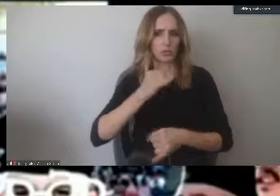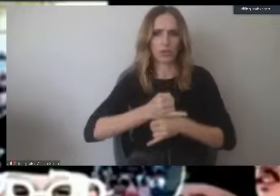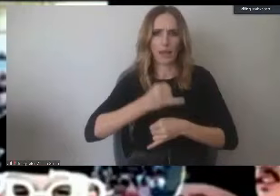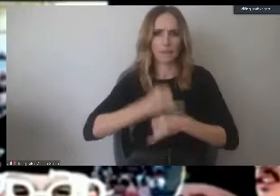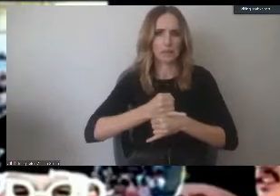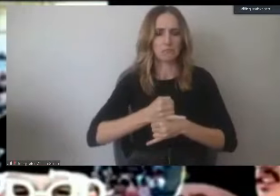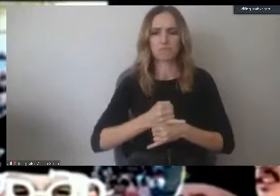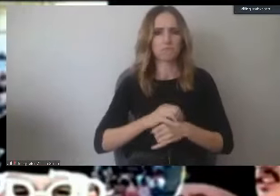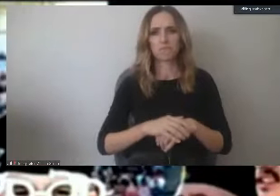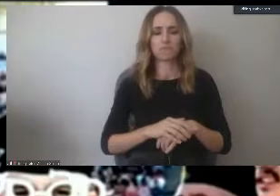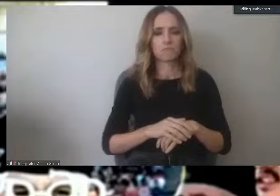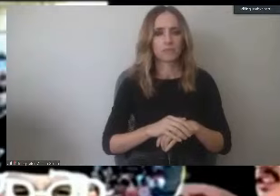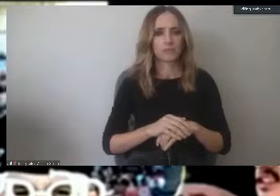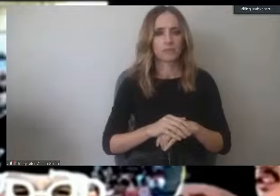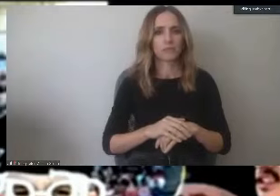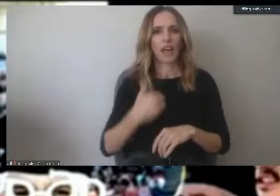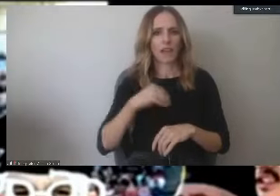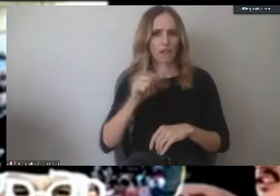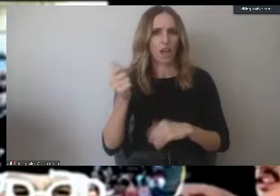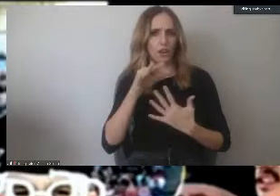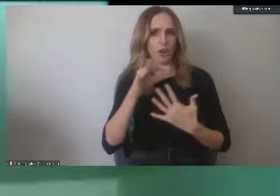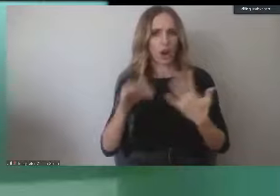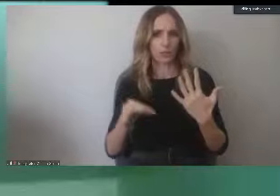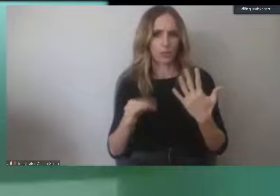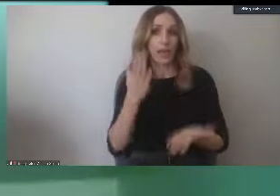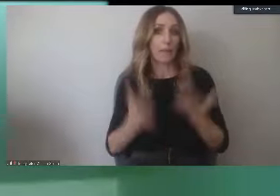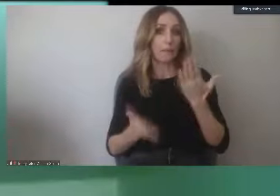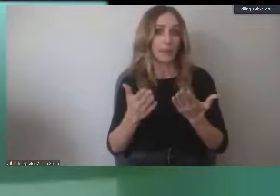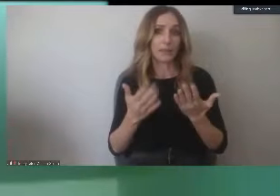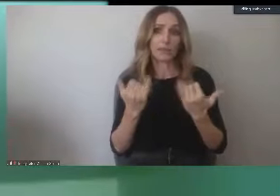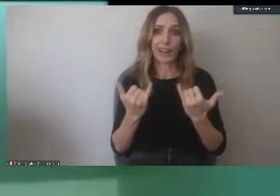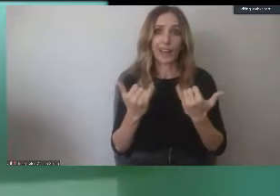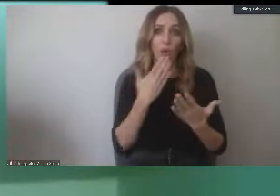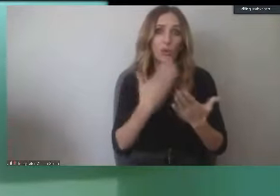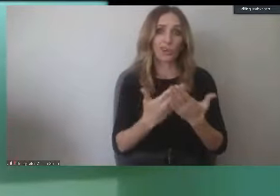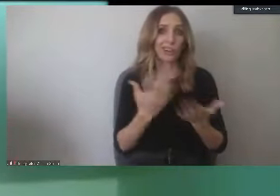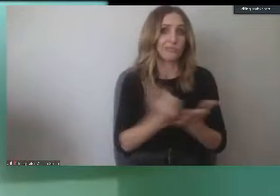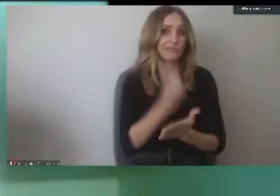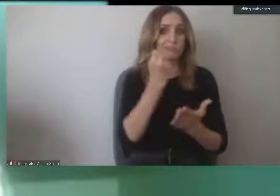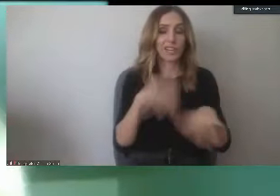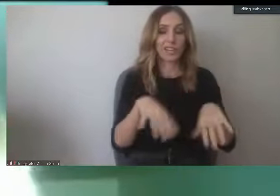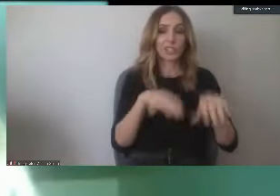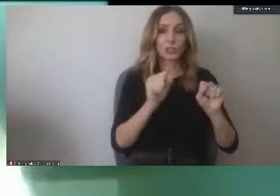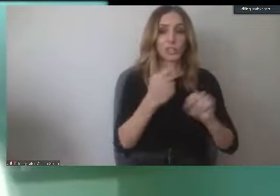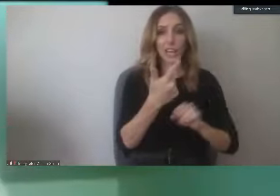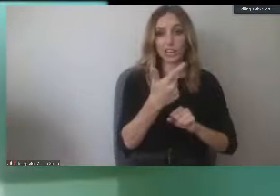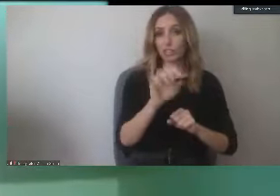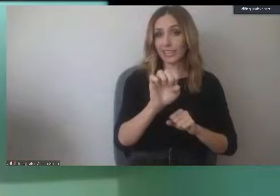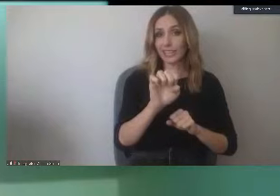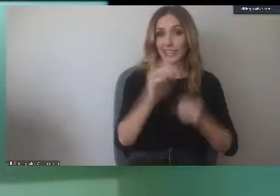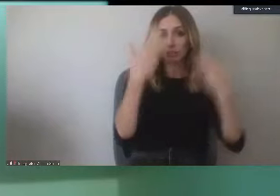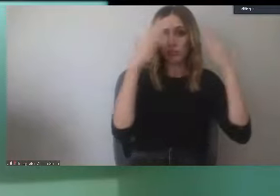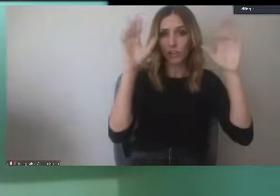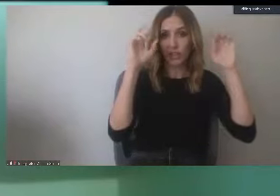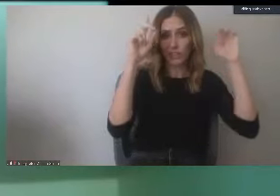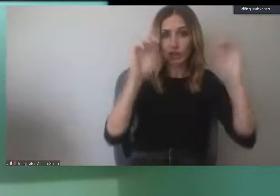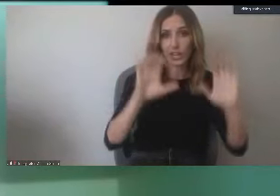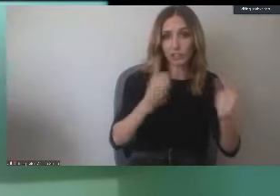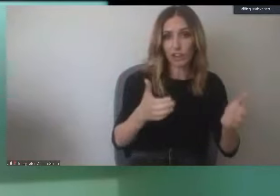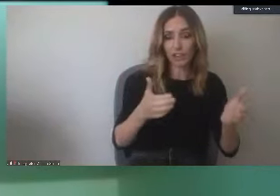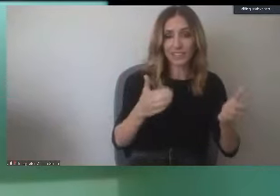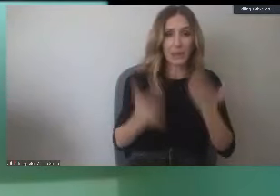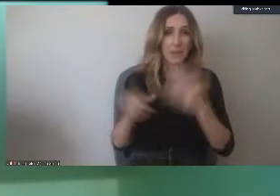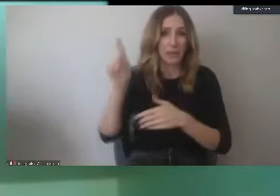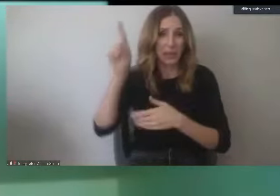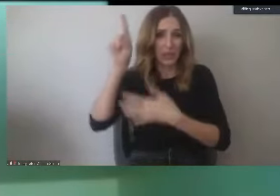is completely at their option. And you may want to take this time to take GE classes and hold off on the lab classes if you don't want to come in. And that